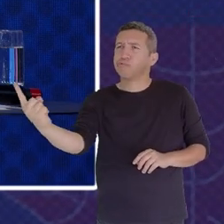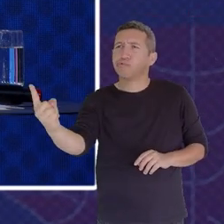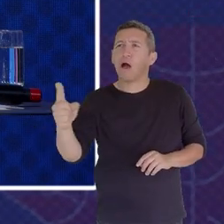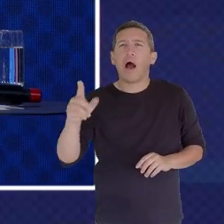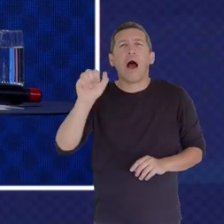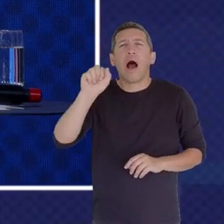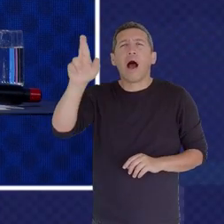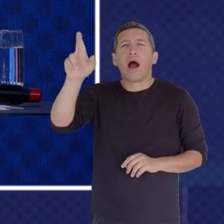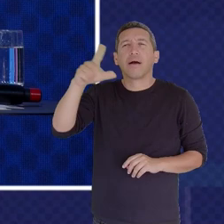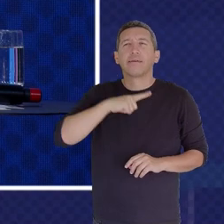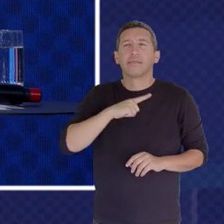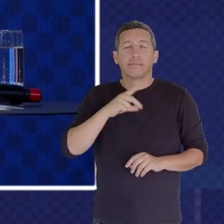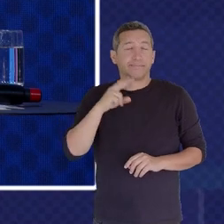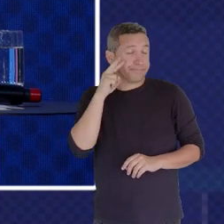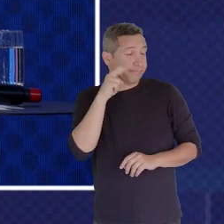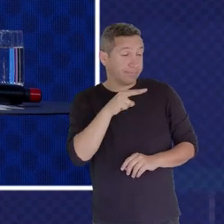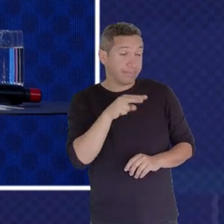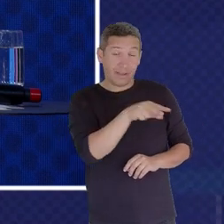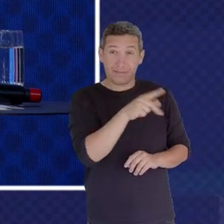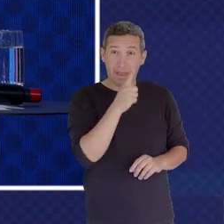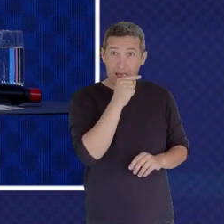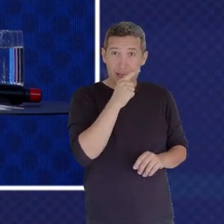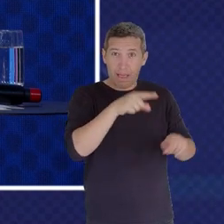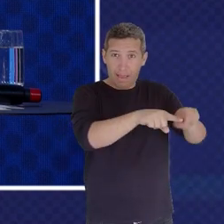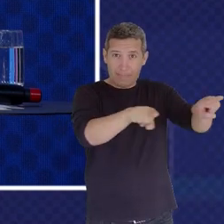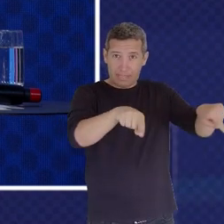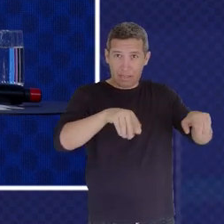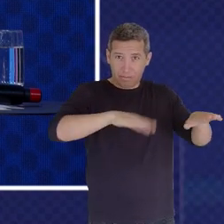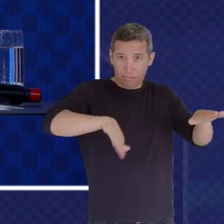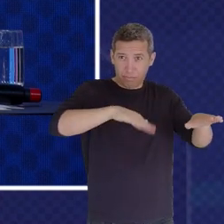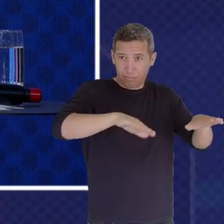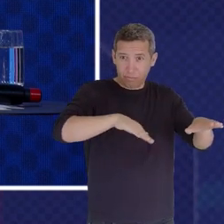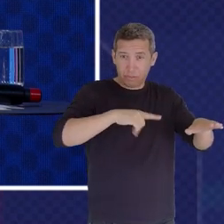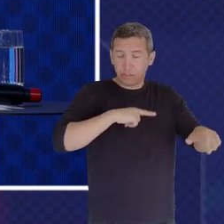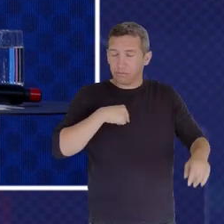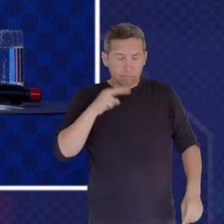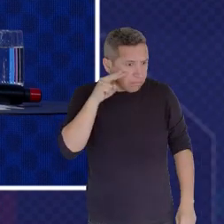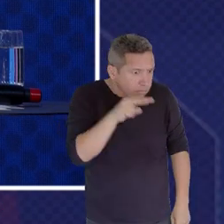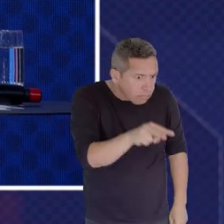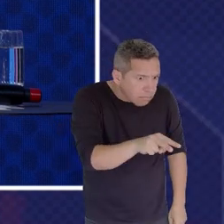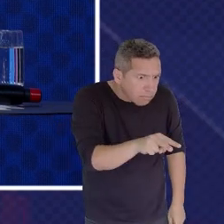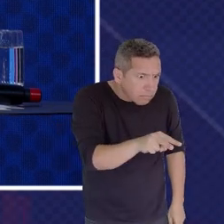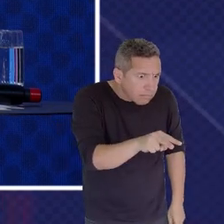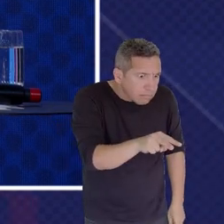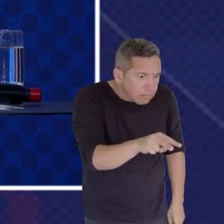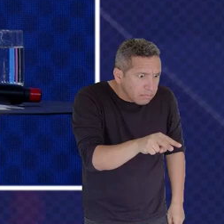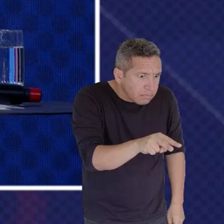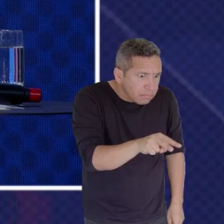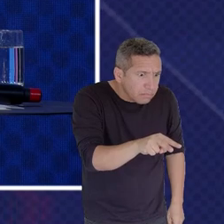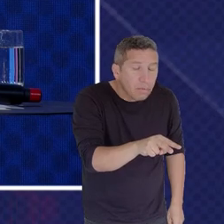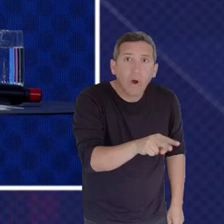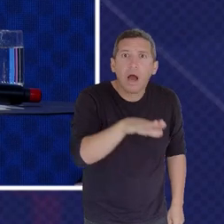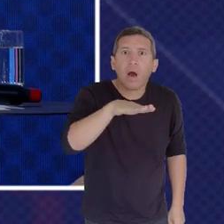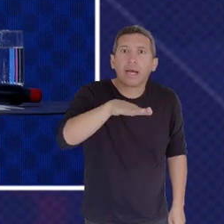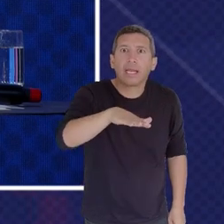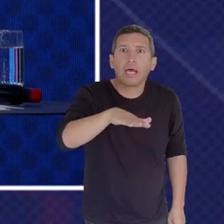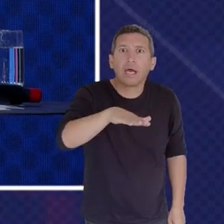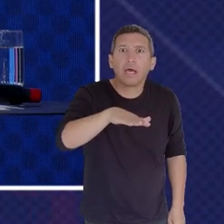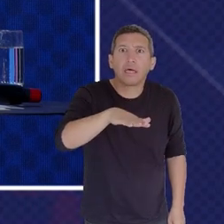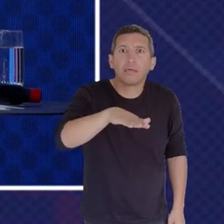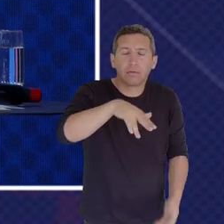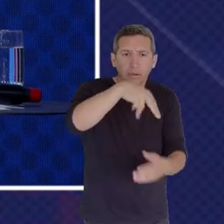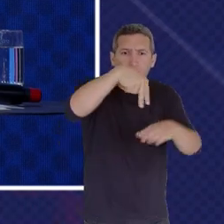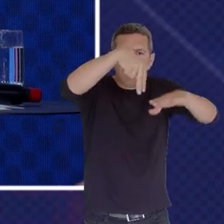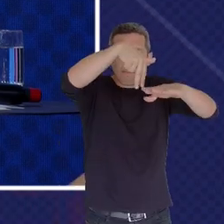Swimming Pool And There Was A Body In The Swimming Pool It Was The Body Of A Small Child A Two Year Old Child